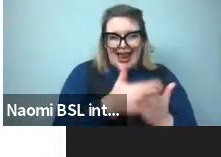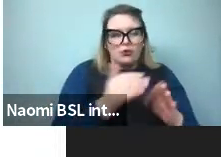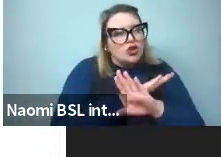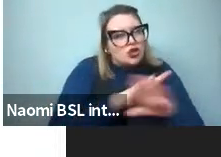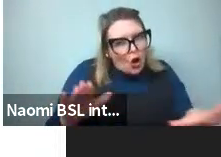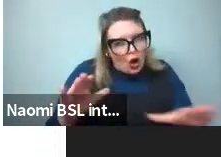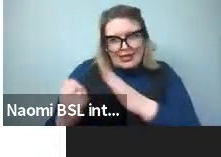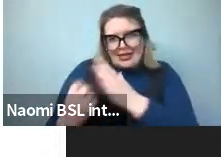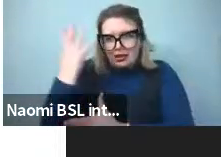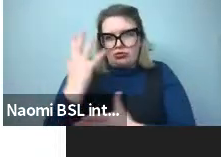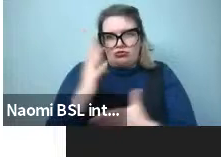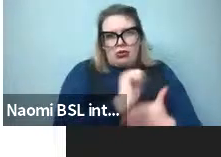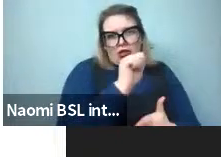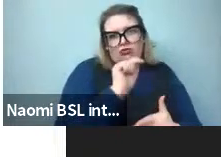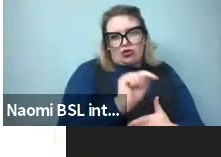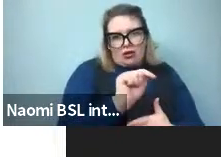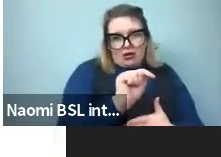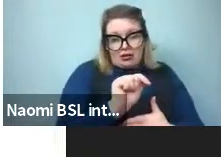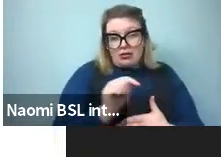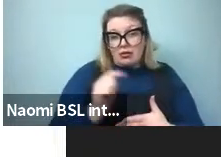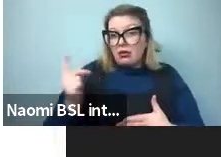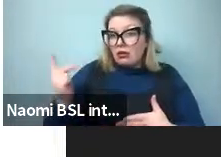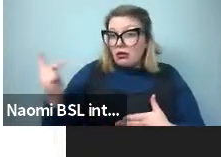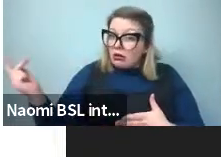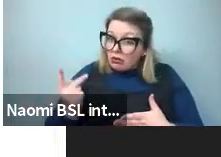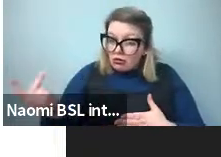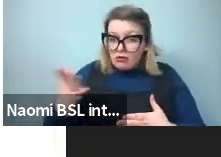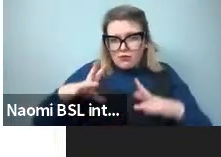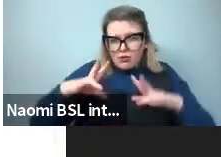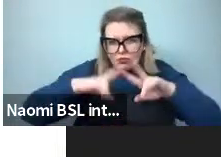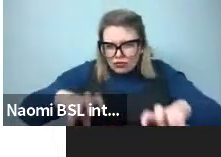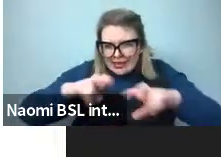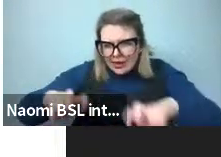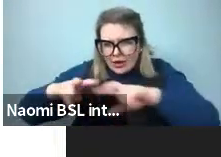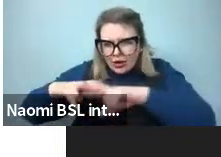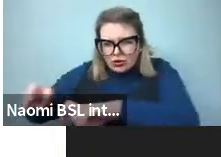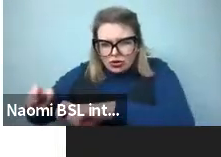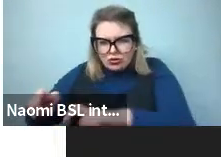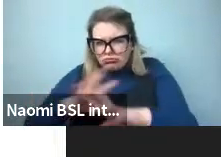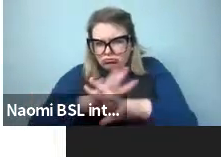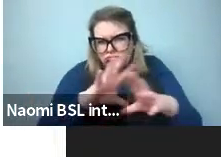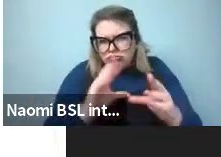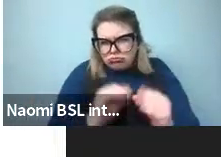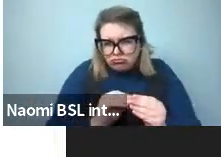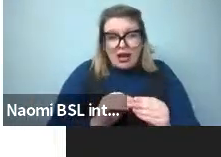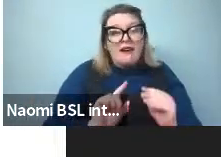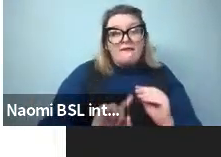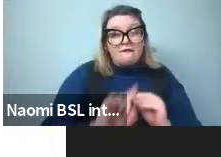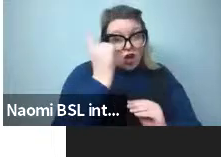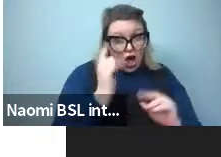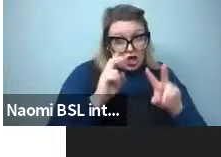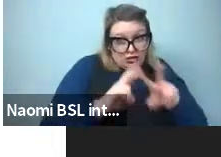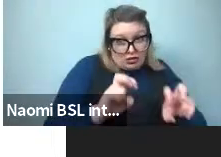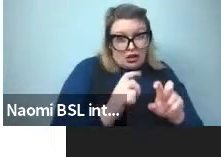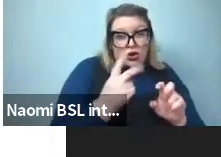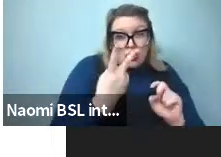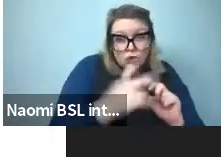And the, an observation from Berlin and Kaye from their initial subset of 20 languages, which is not the same as the 110,